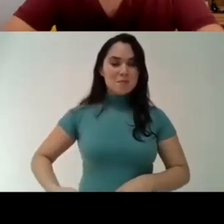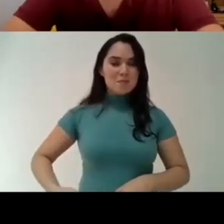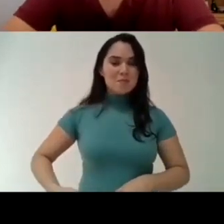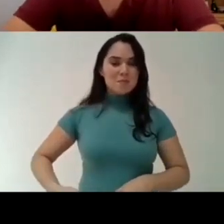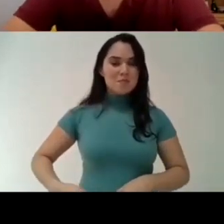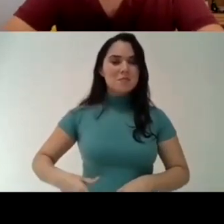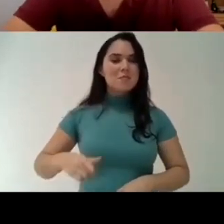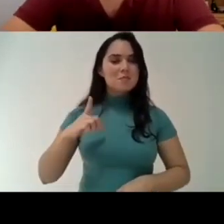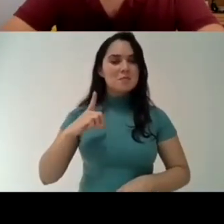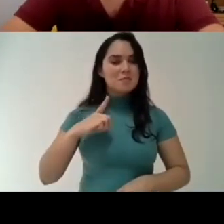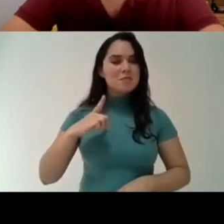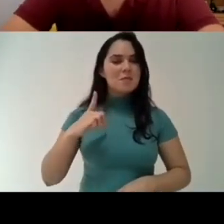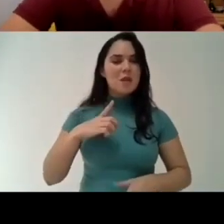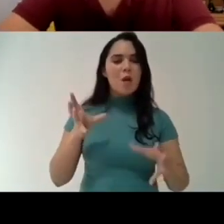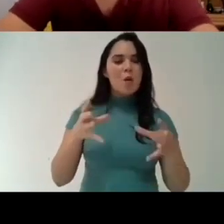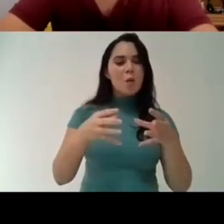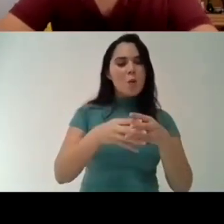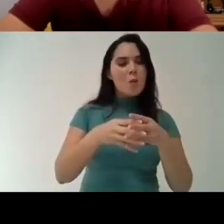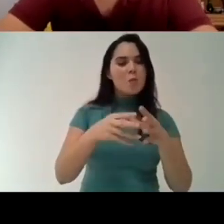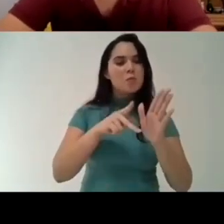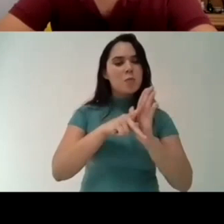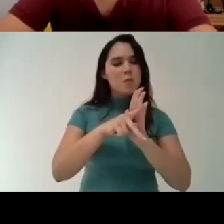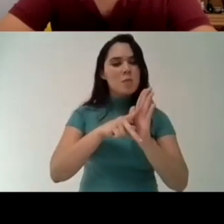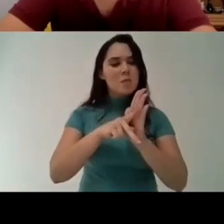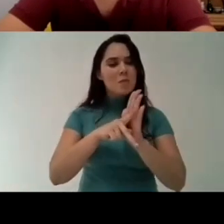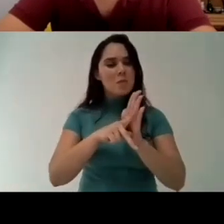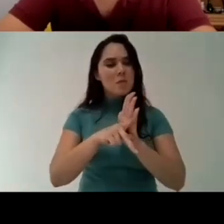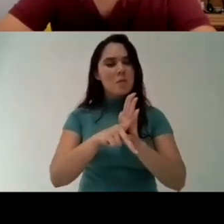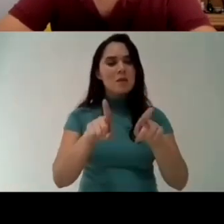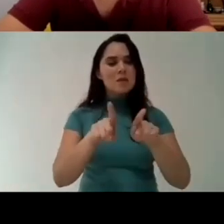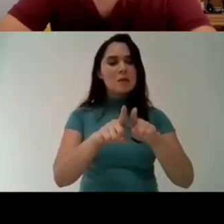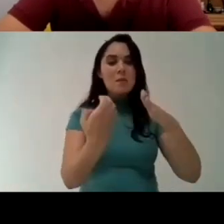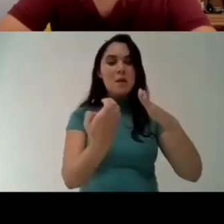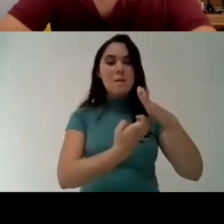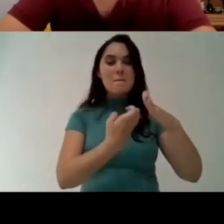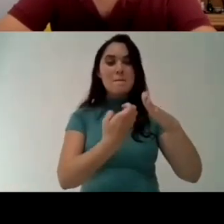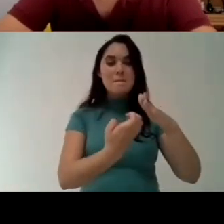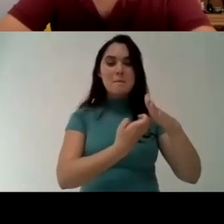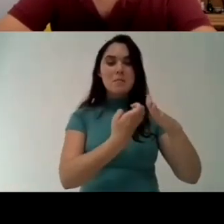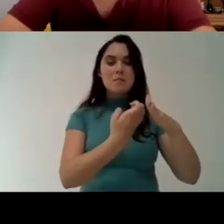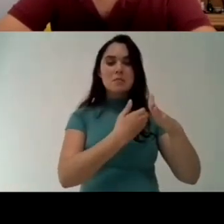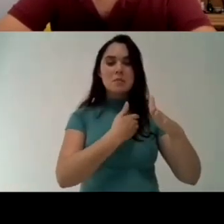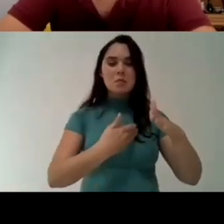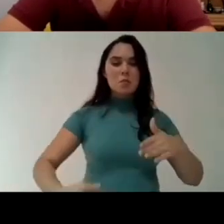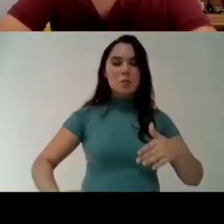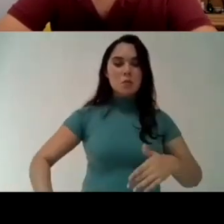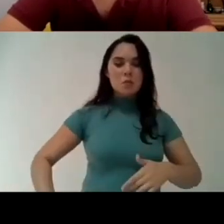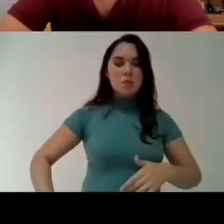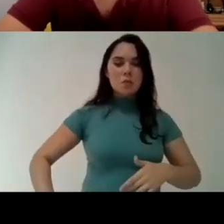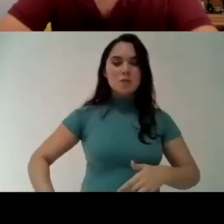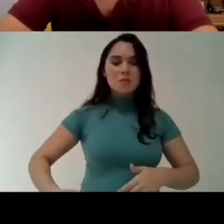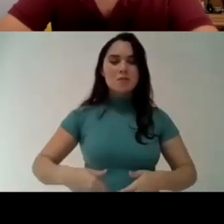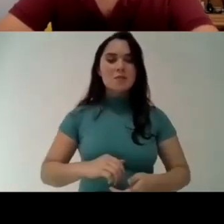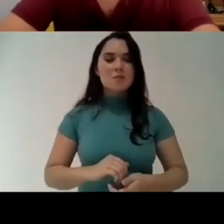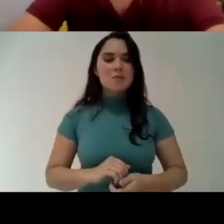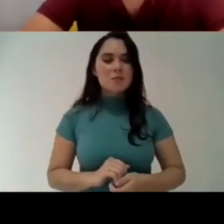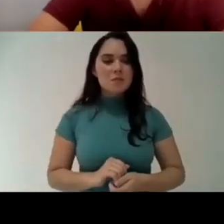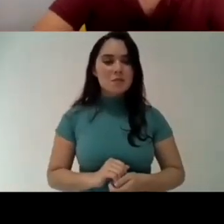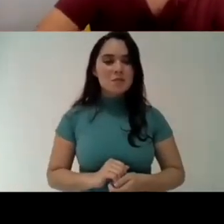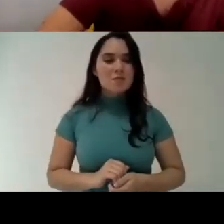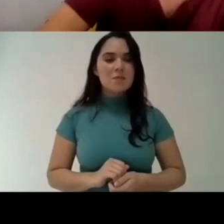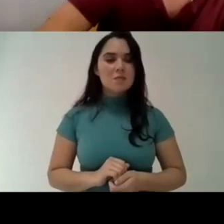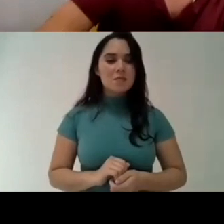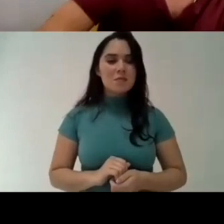is produced in the country is produced via the universities and universities